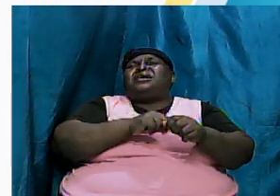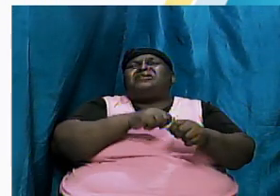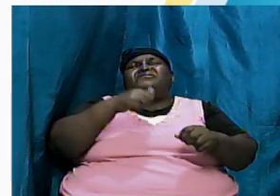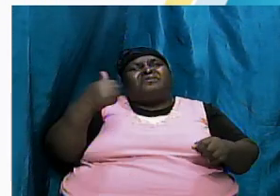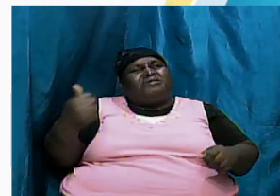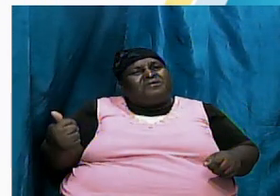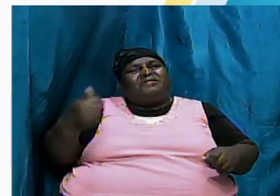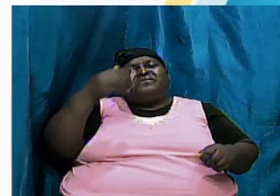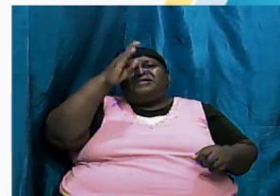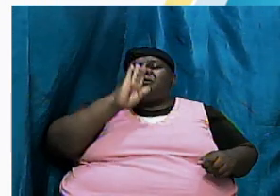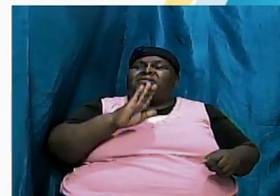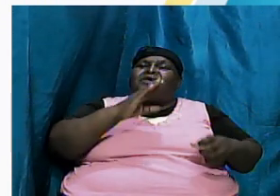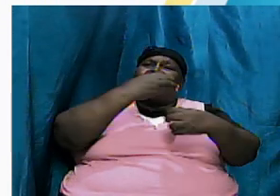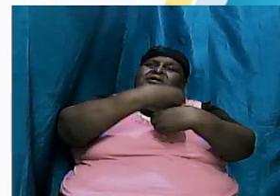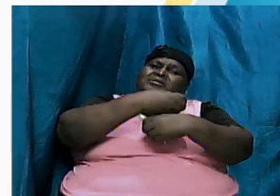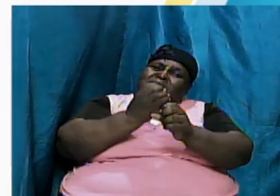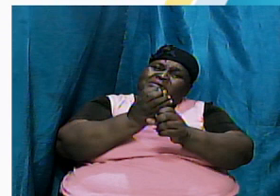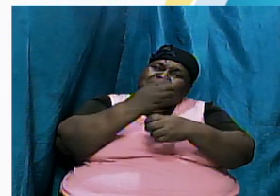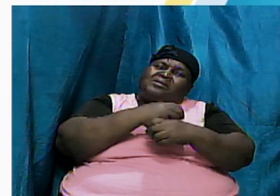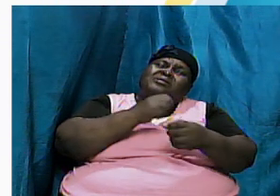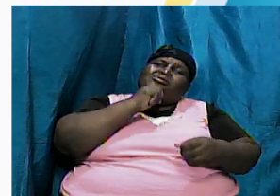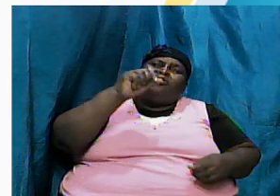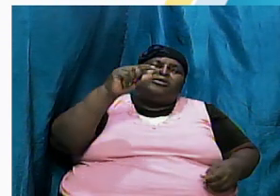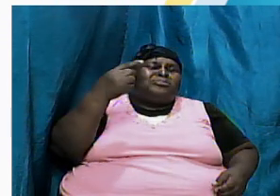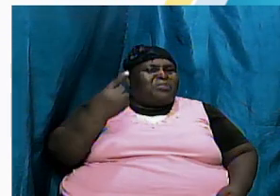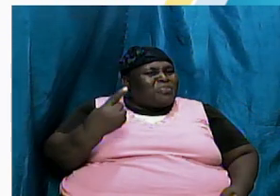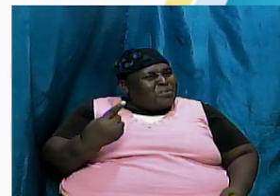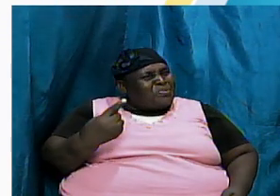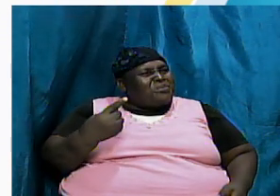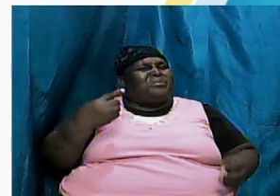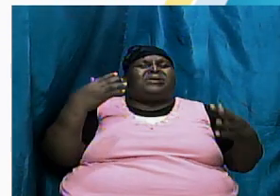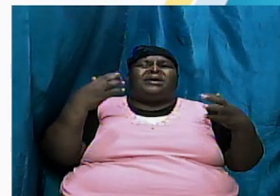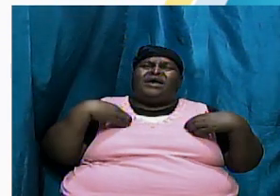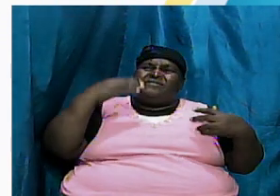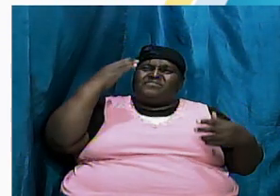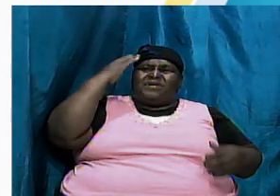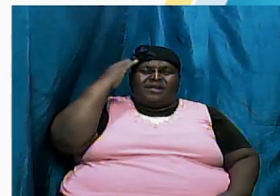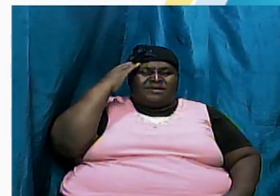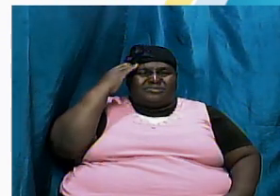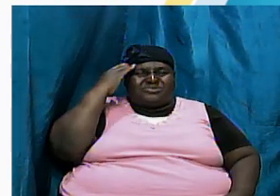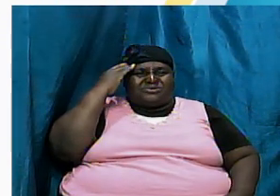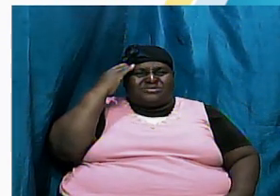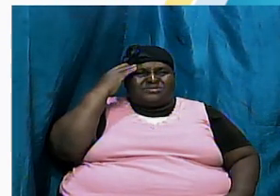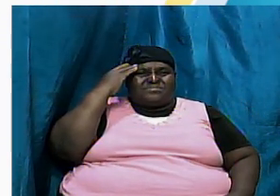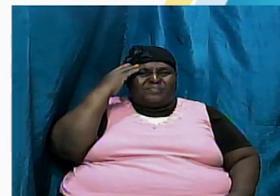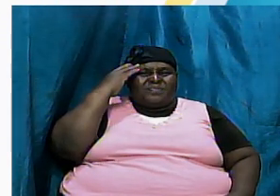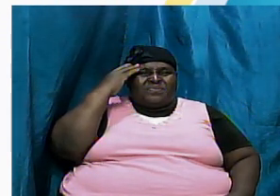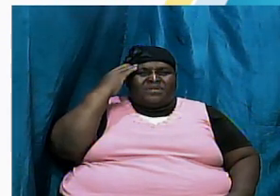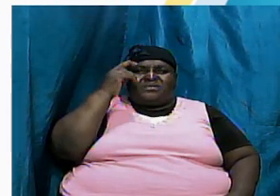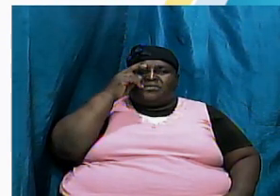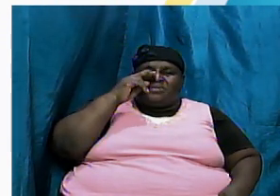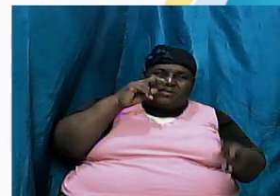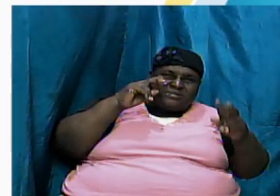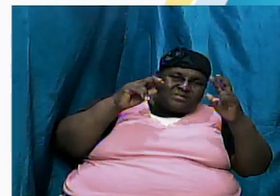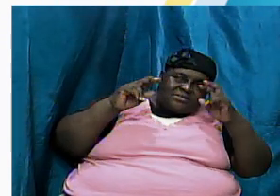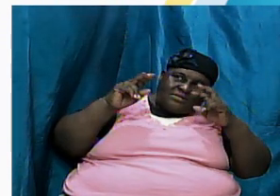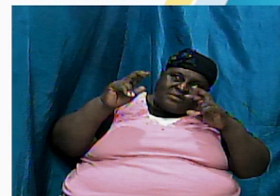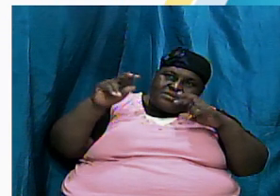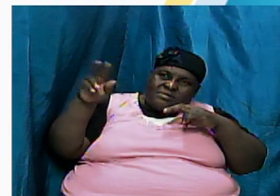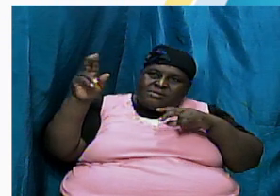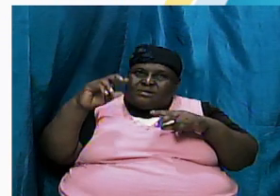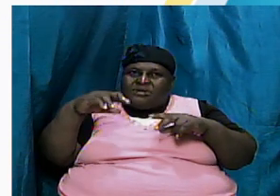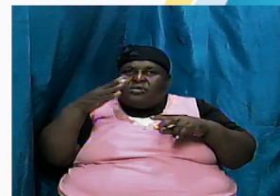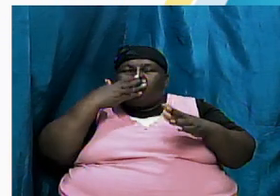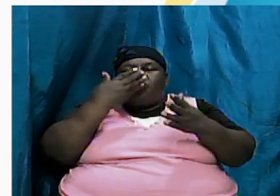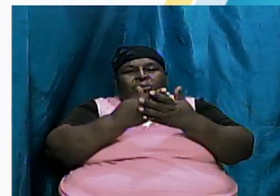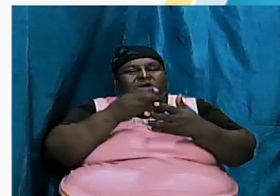God's creation not only do we have the knowledge to discern between good and